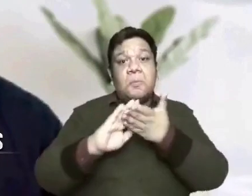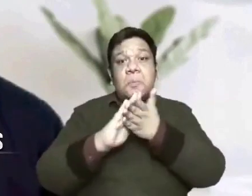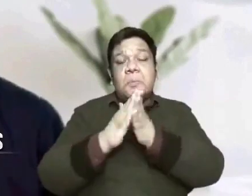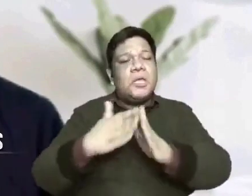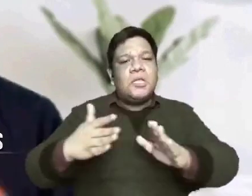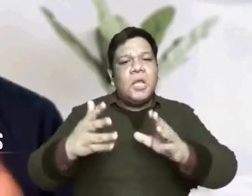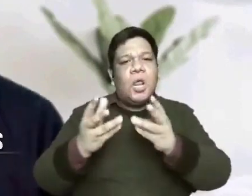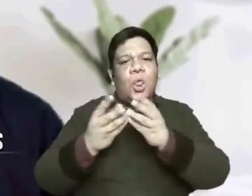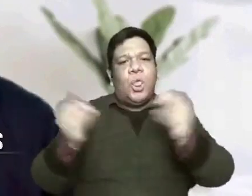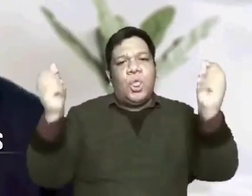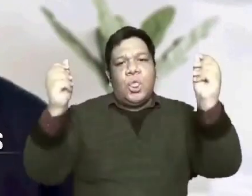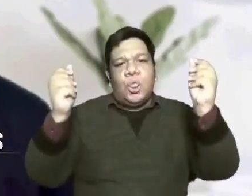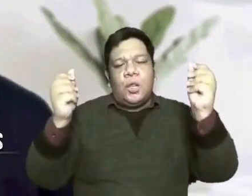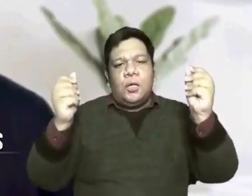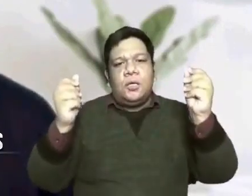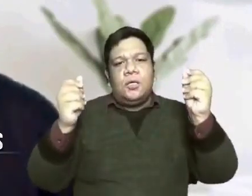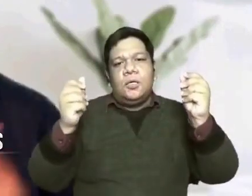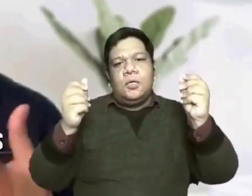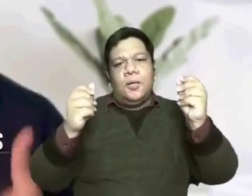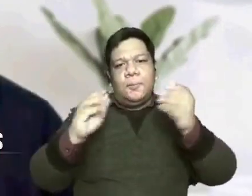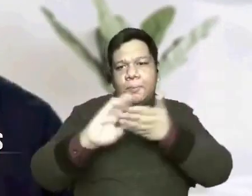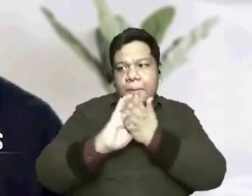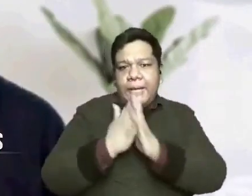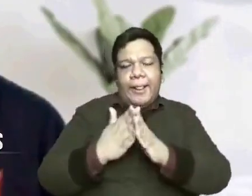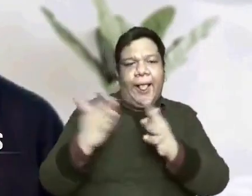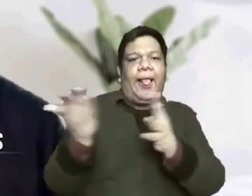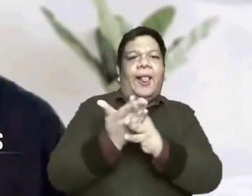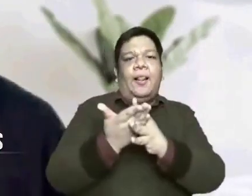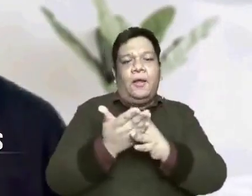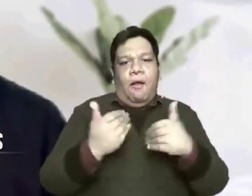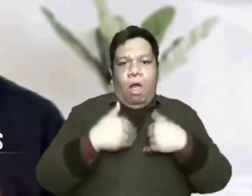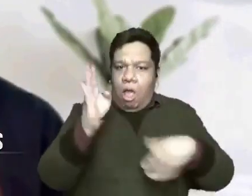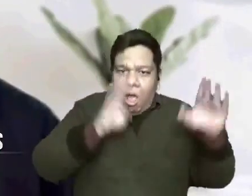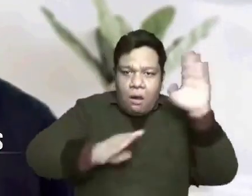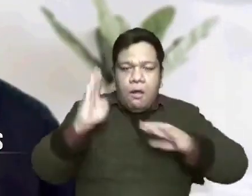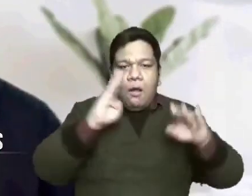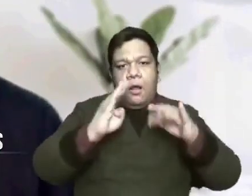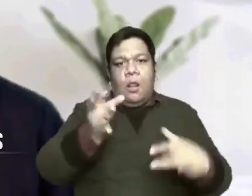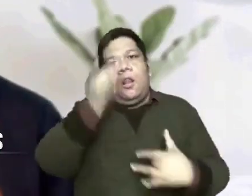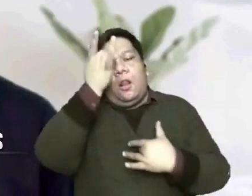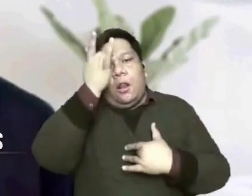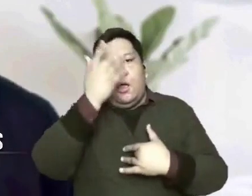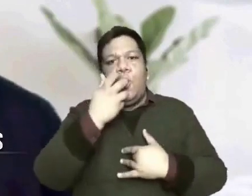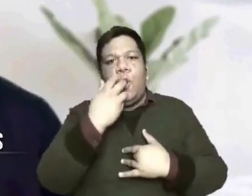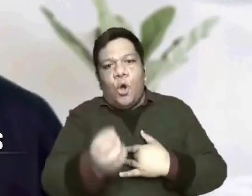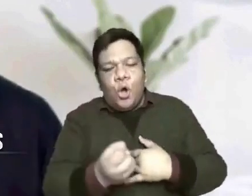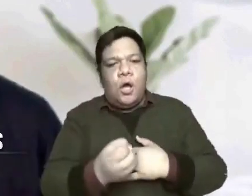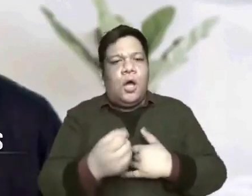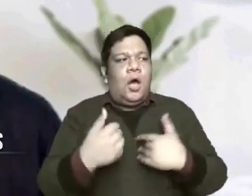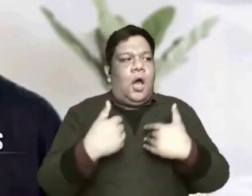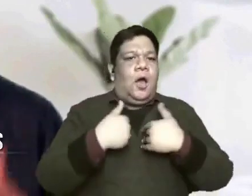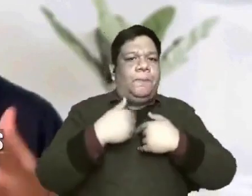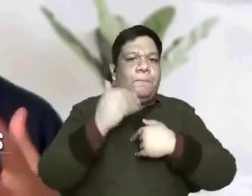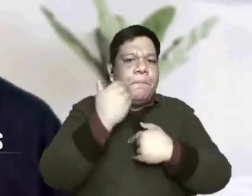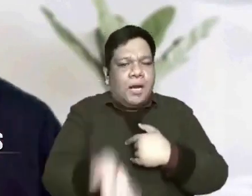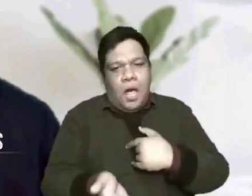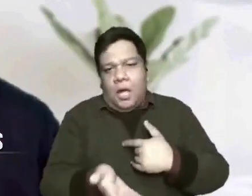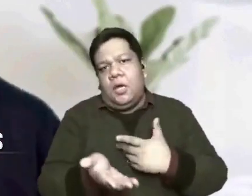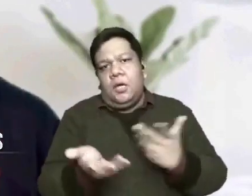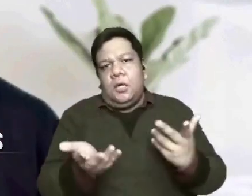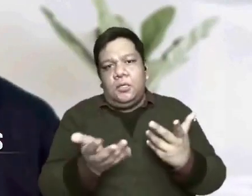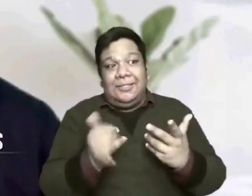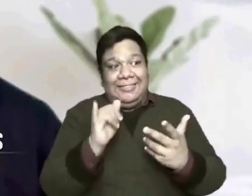Peace that was interrupted. There were trouble, sicknesses, curse, death. They are